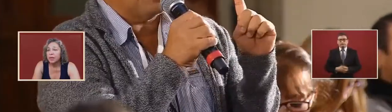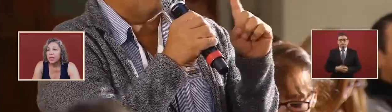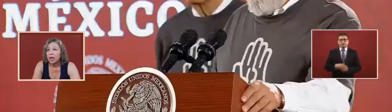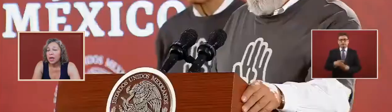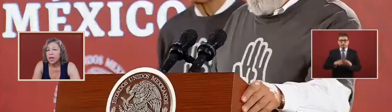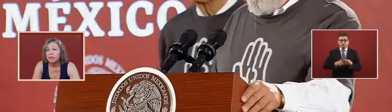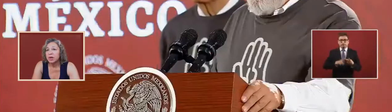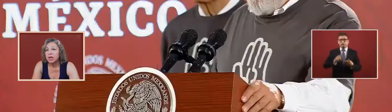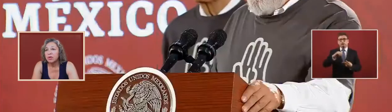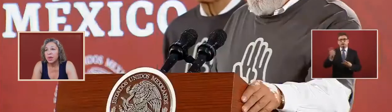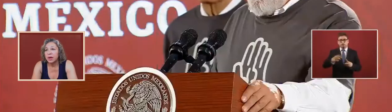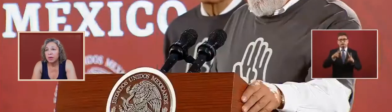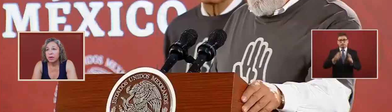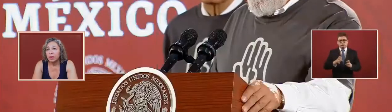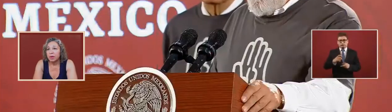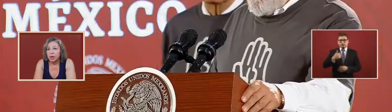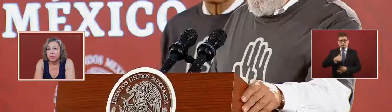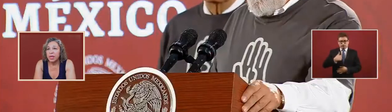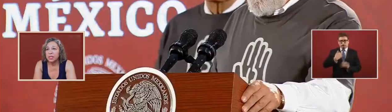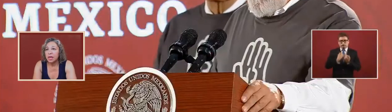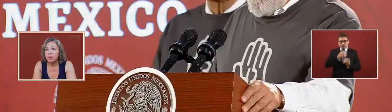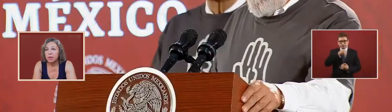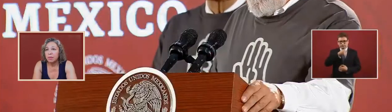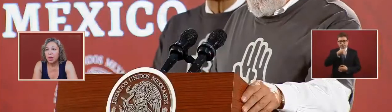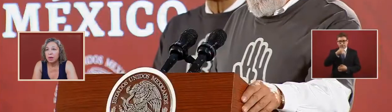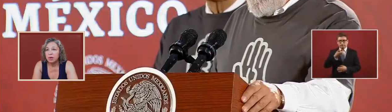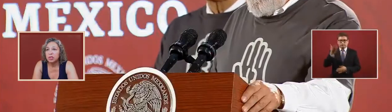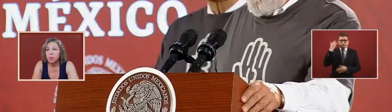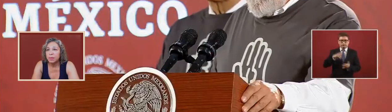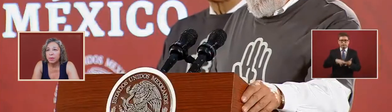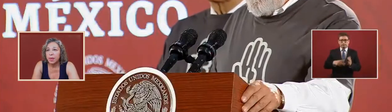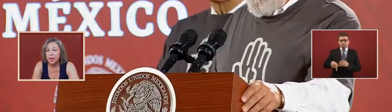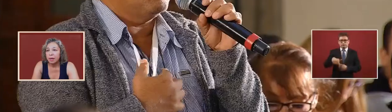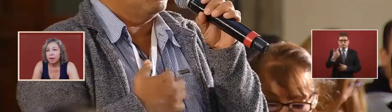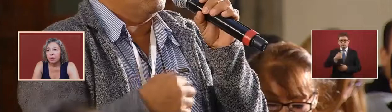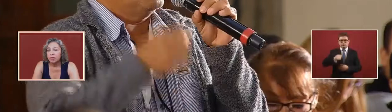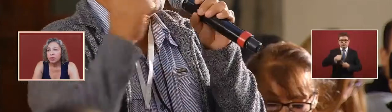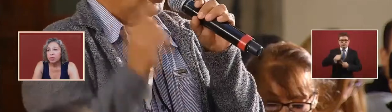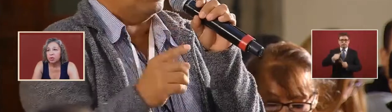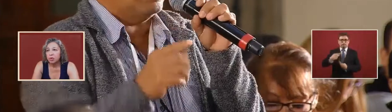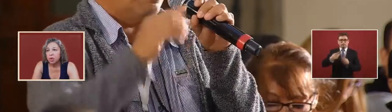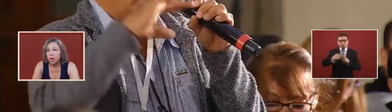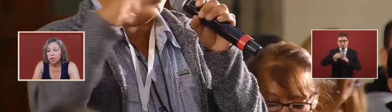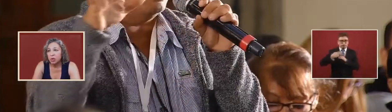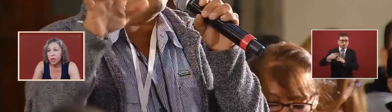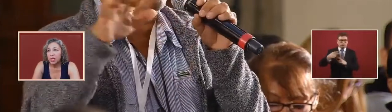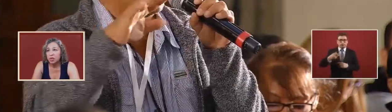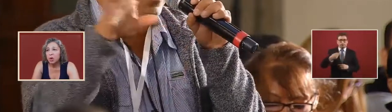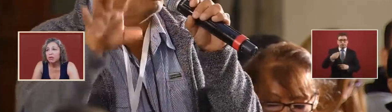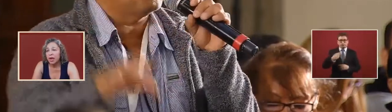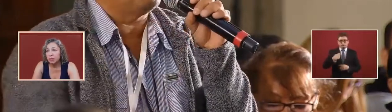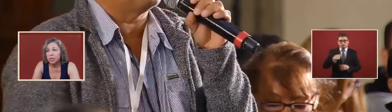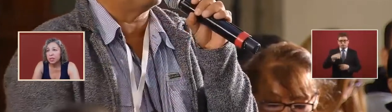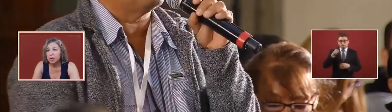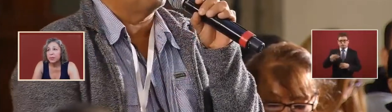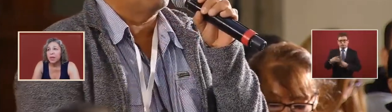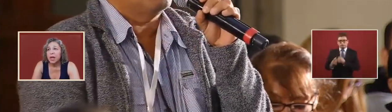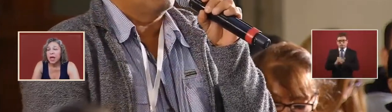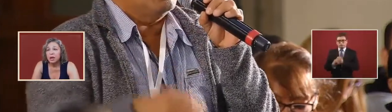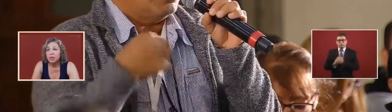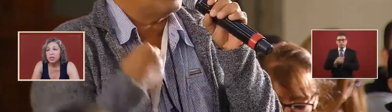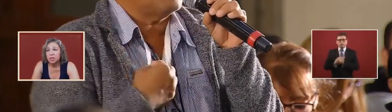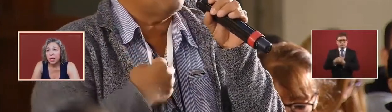and i have another matter because i'm a newspaper man from 2012 i was